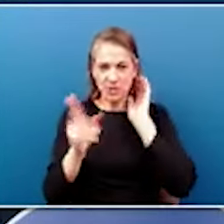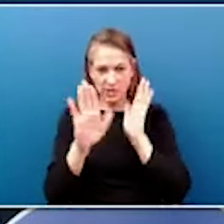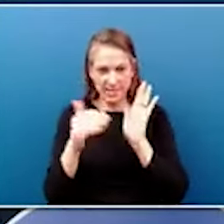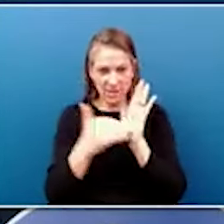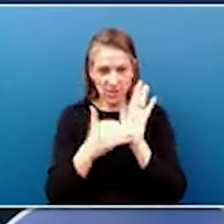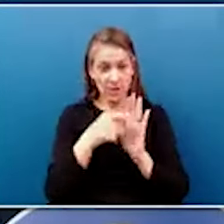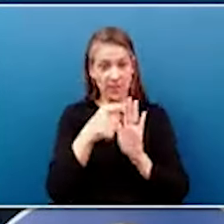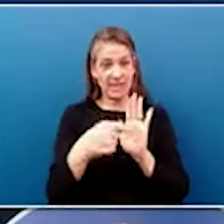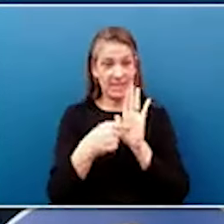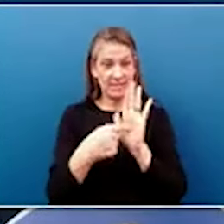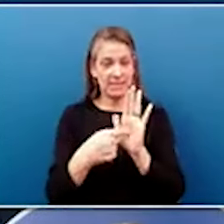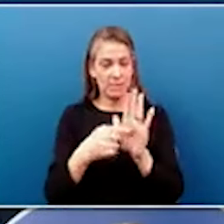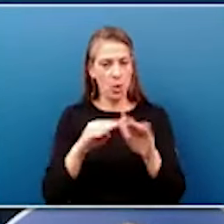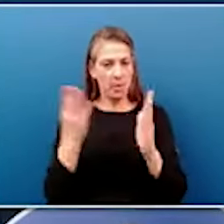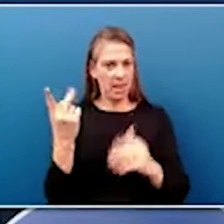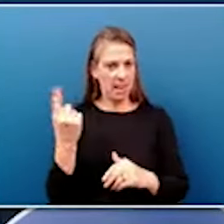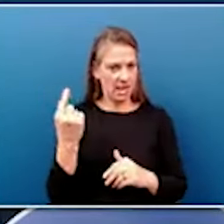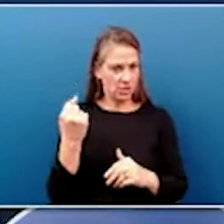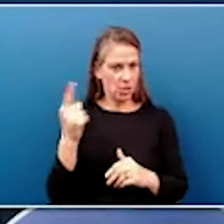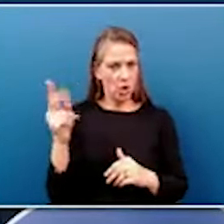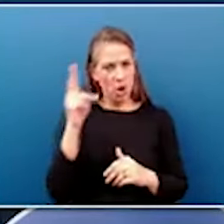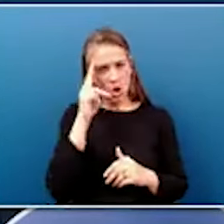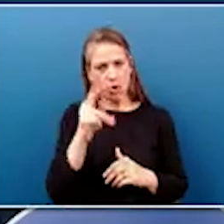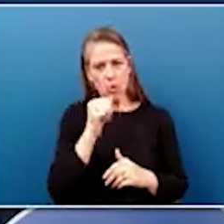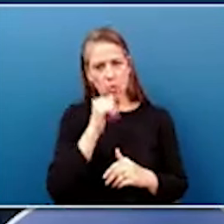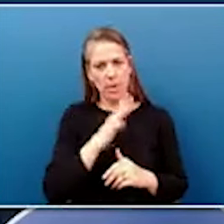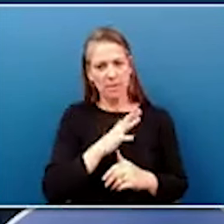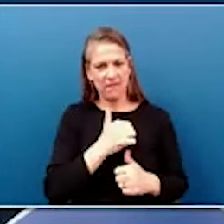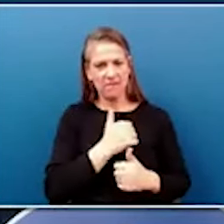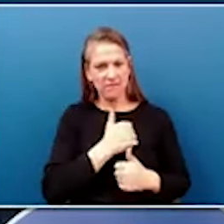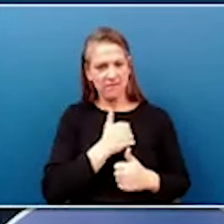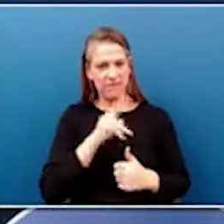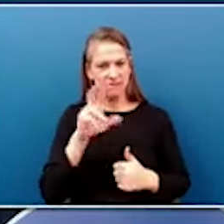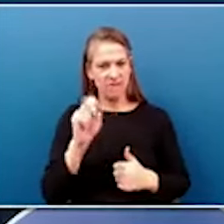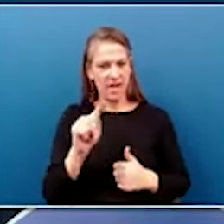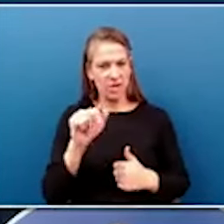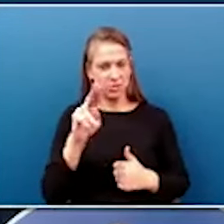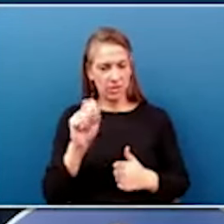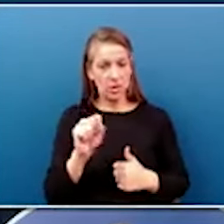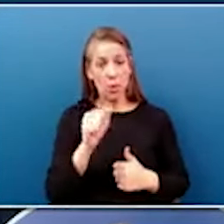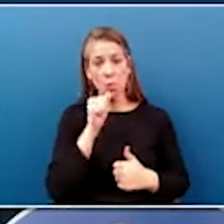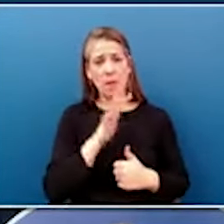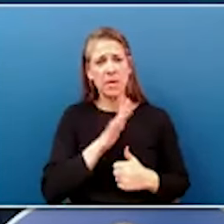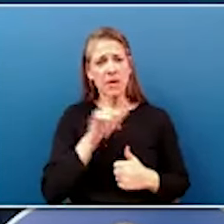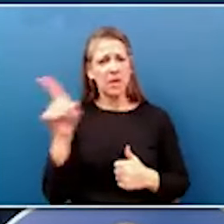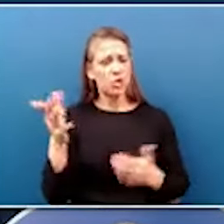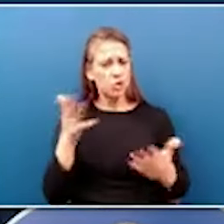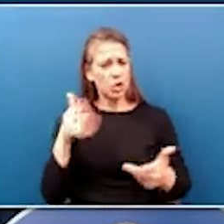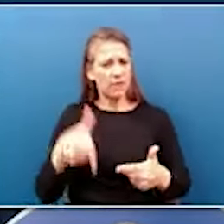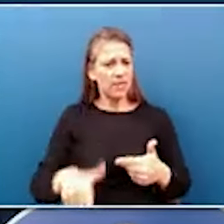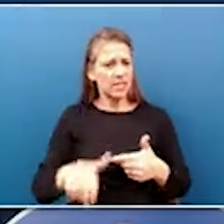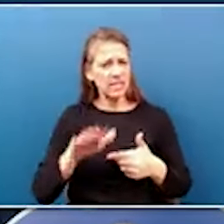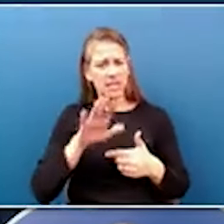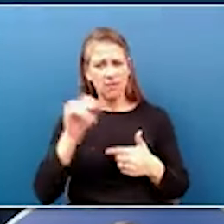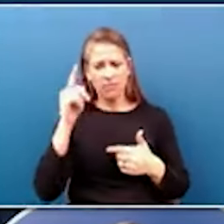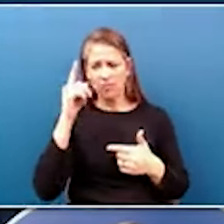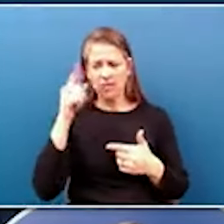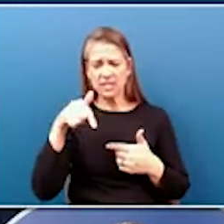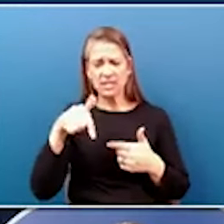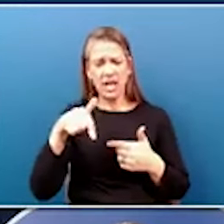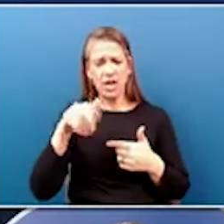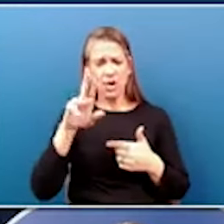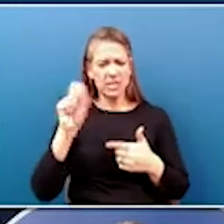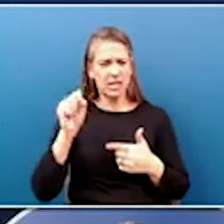opened last year and it honors our women veterans. Women have proudly served this country for generations, but they have not received the